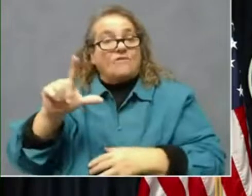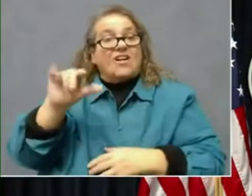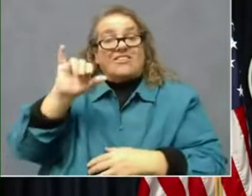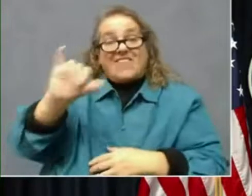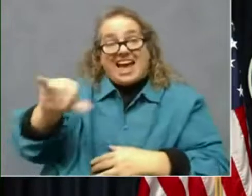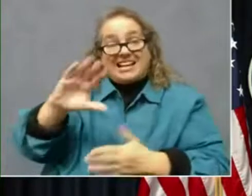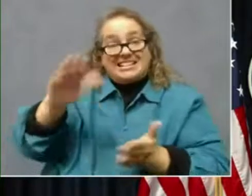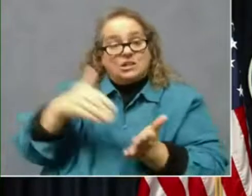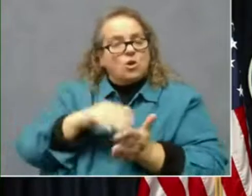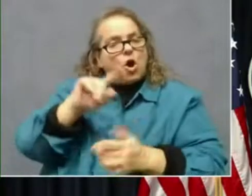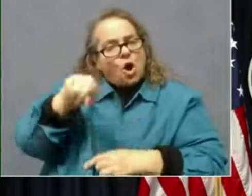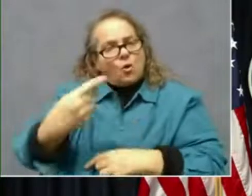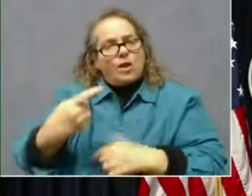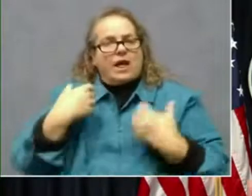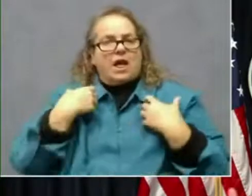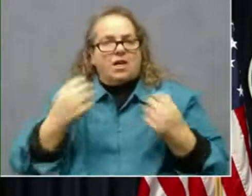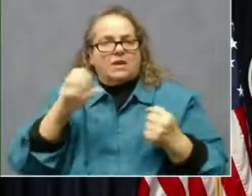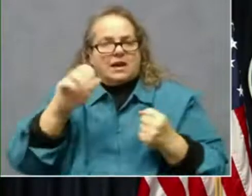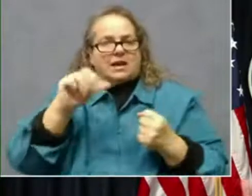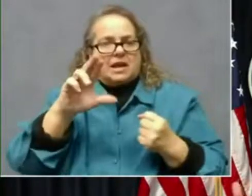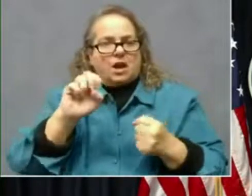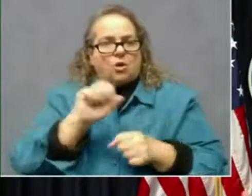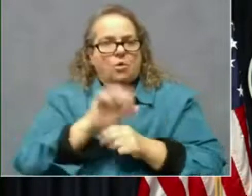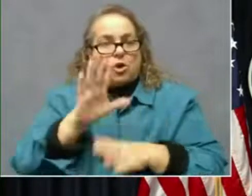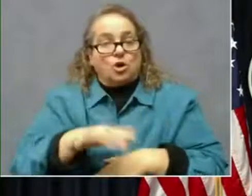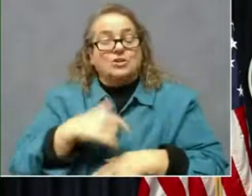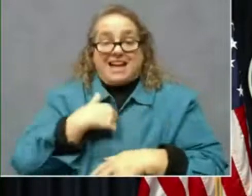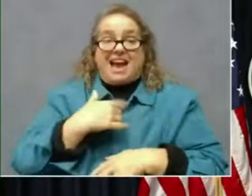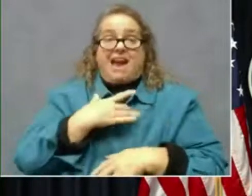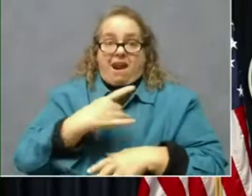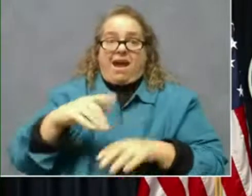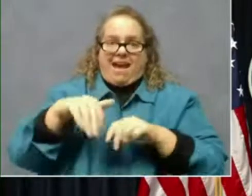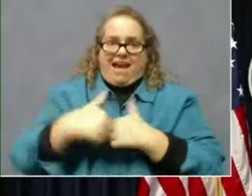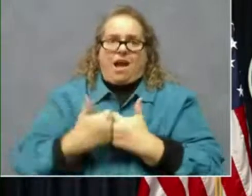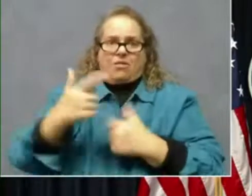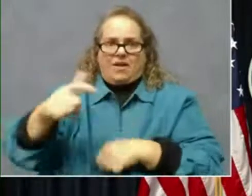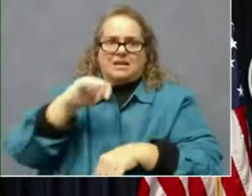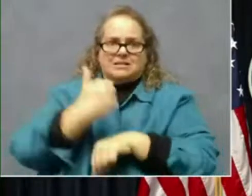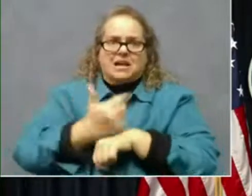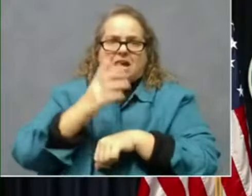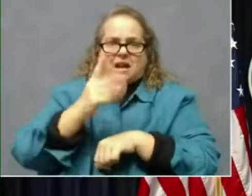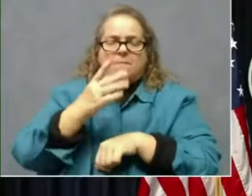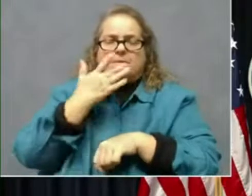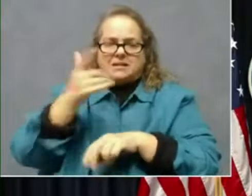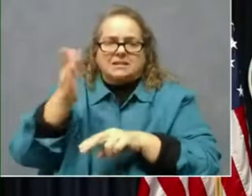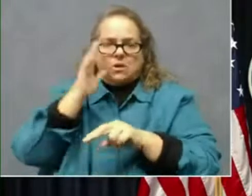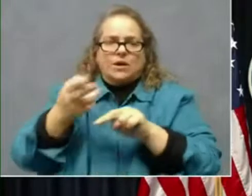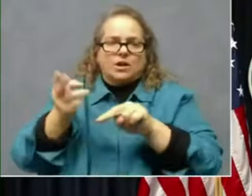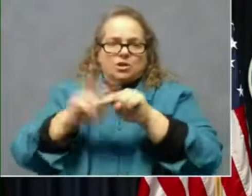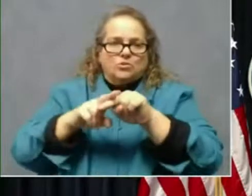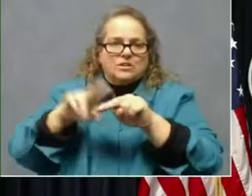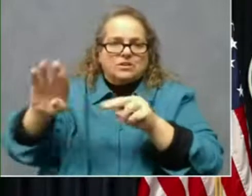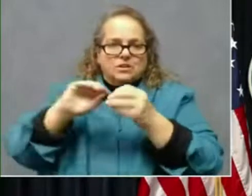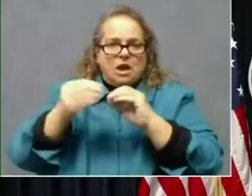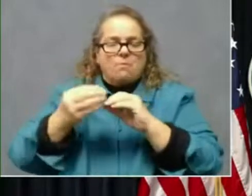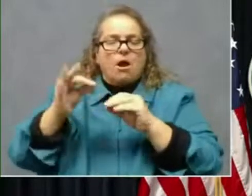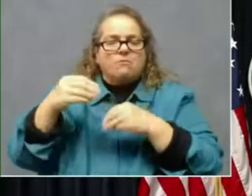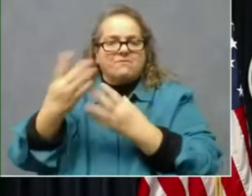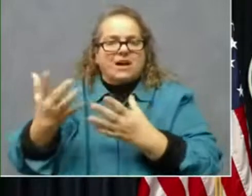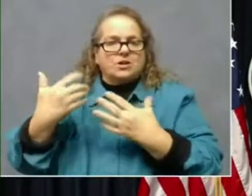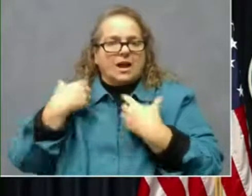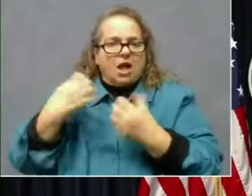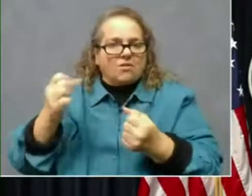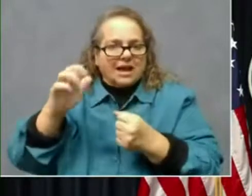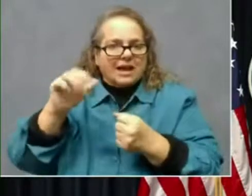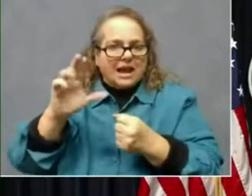I do like that they have to set it up because the volume is going to increase, uh, over time. Uh, now there,